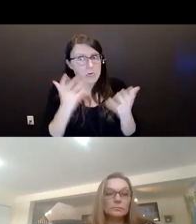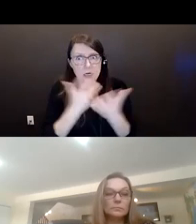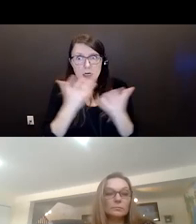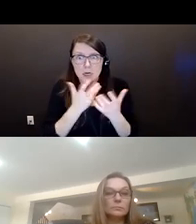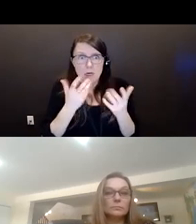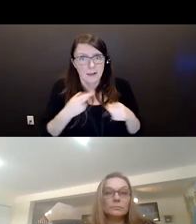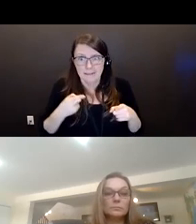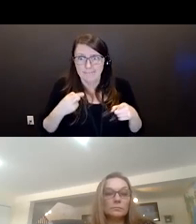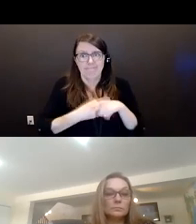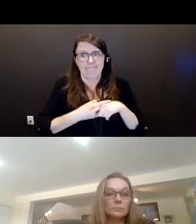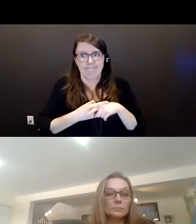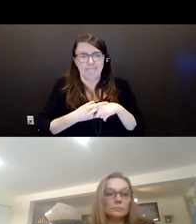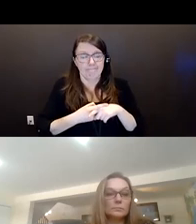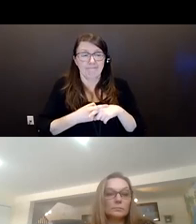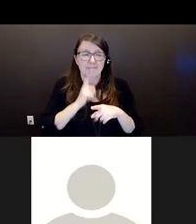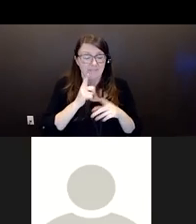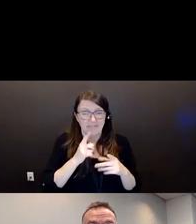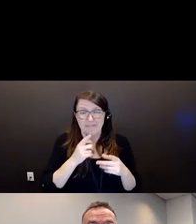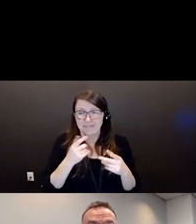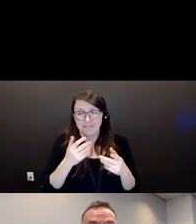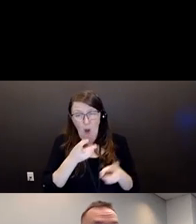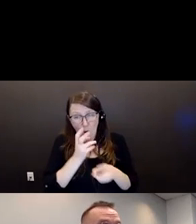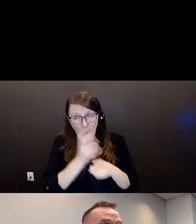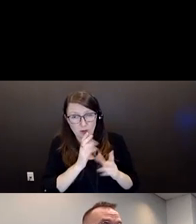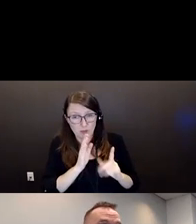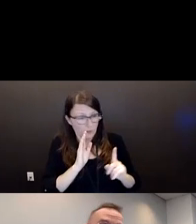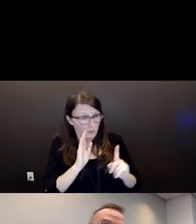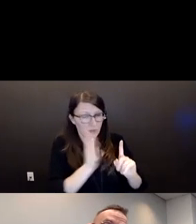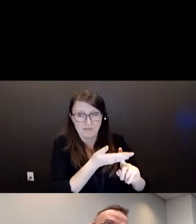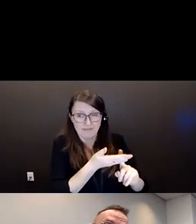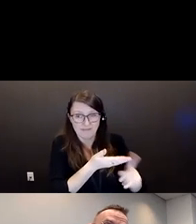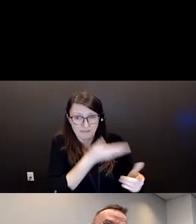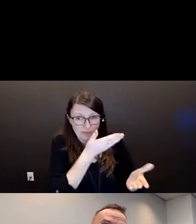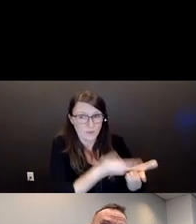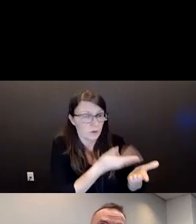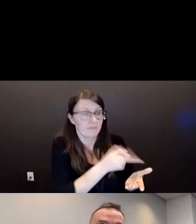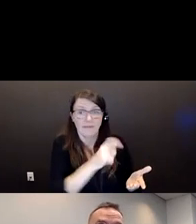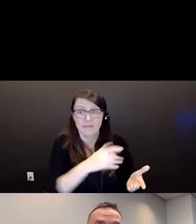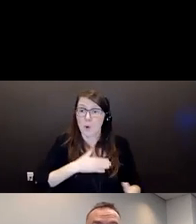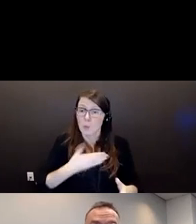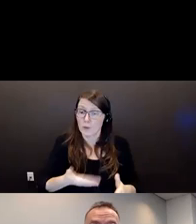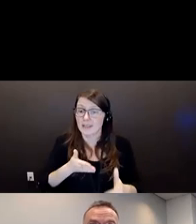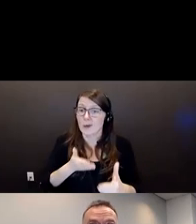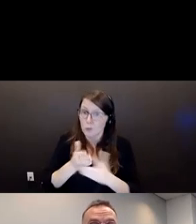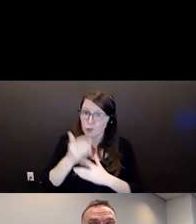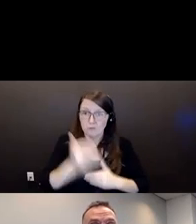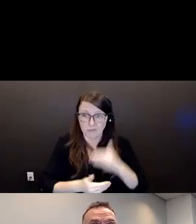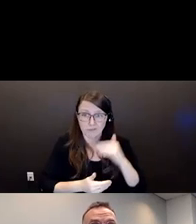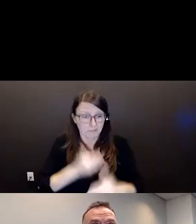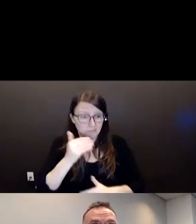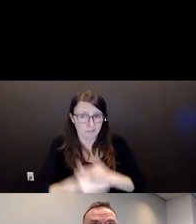willing, of course, to go through the process, because the information they have to tell us has to be truthful.